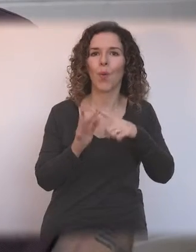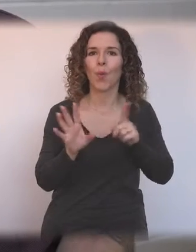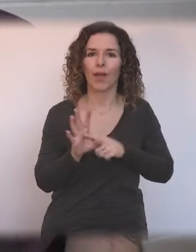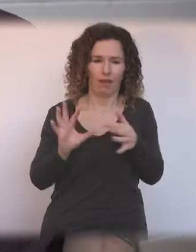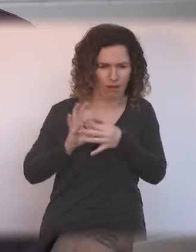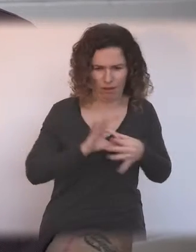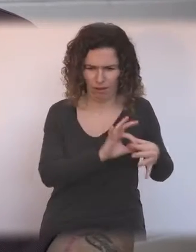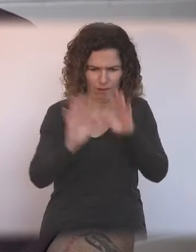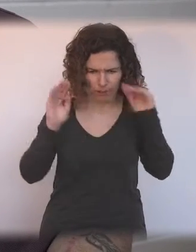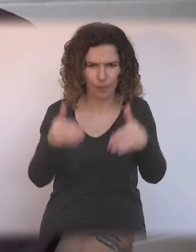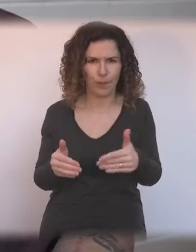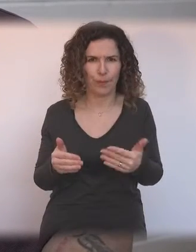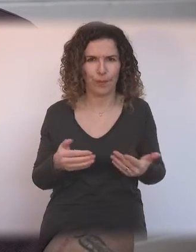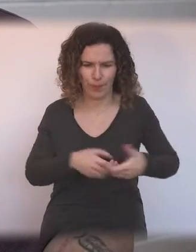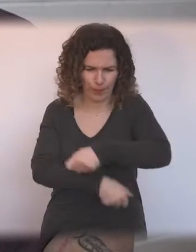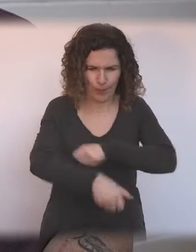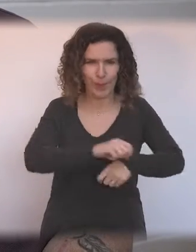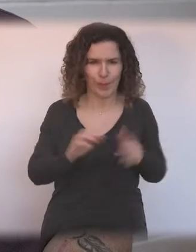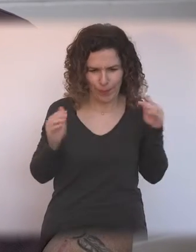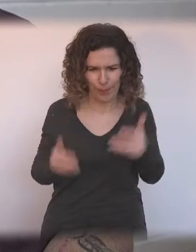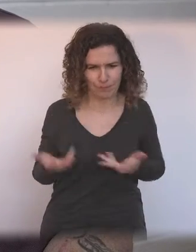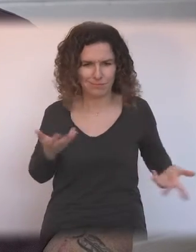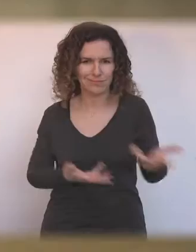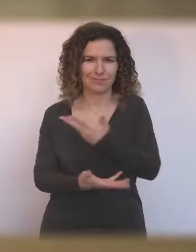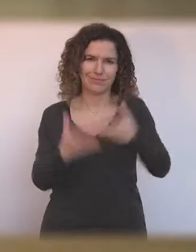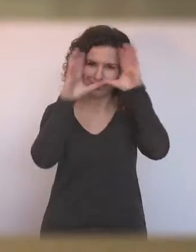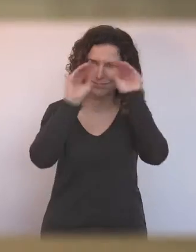to tell their stories. Yeah.